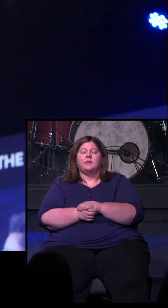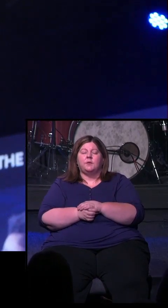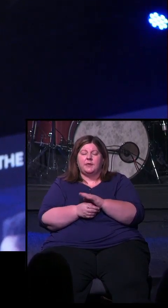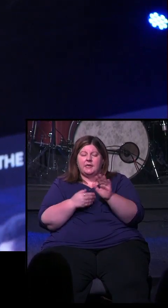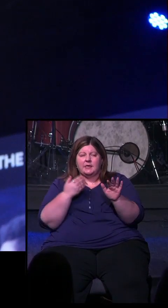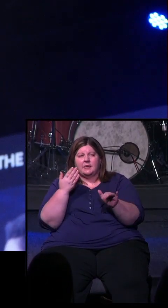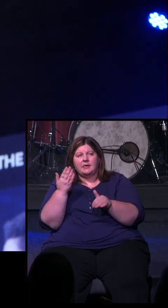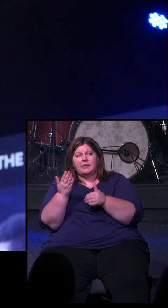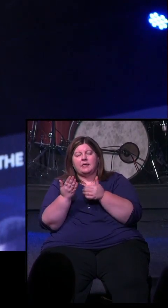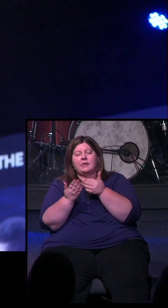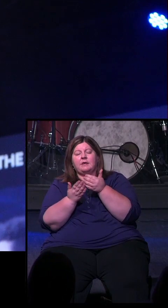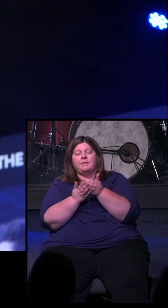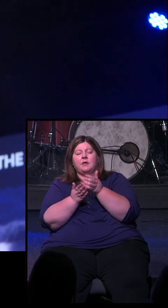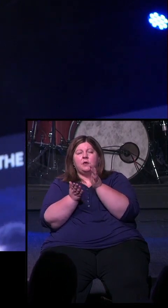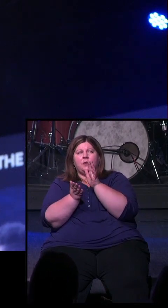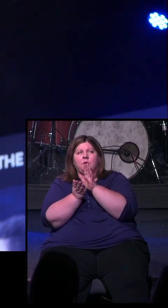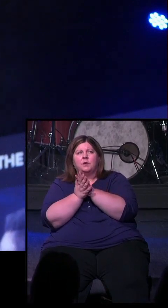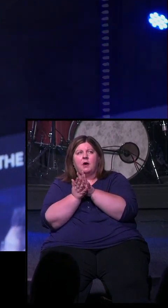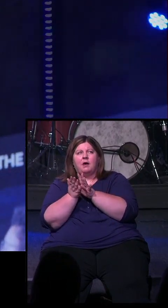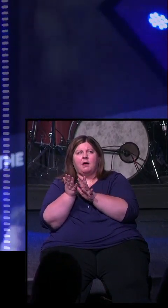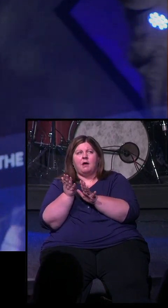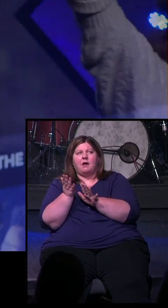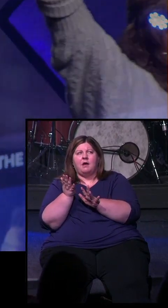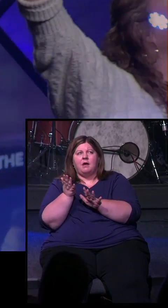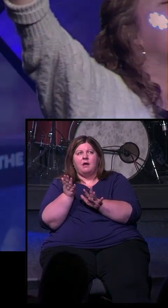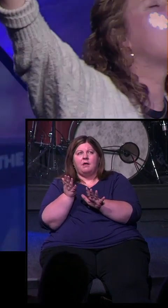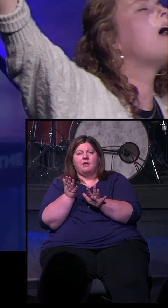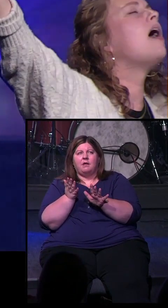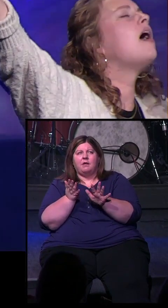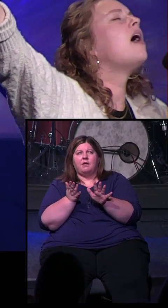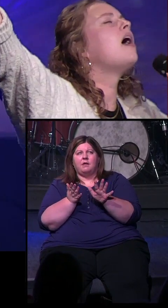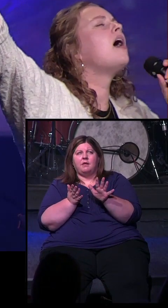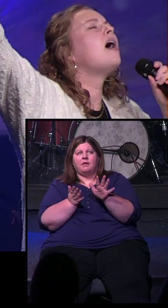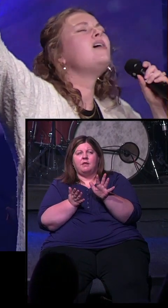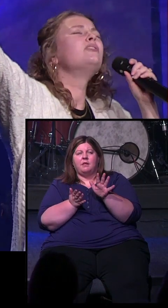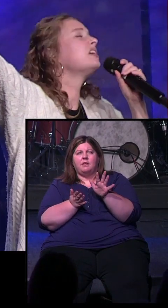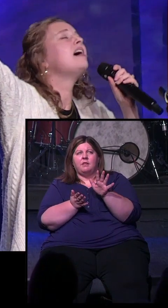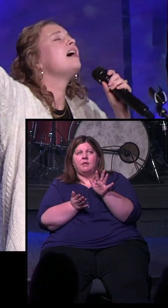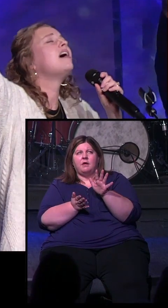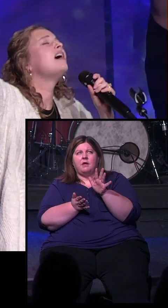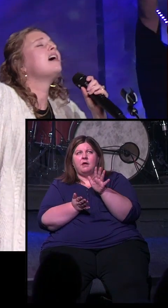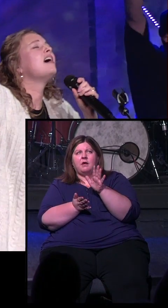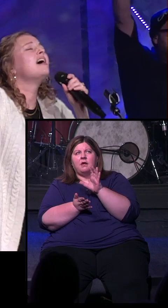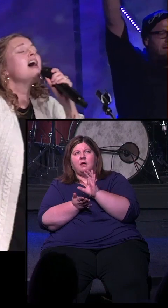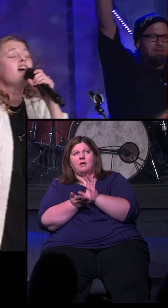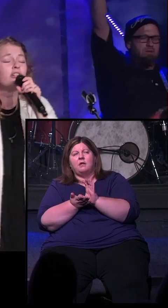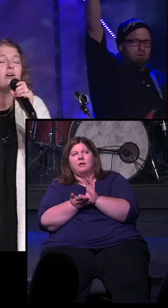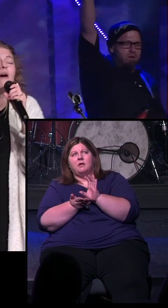We give you all the